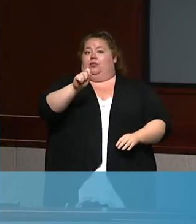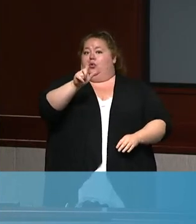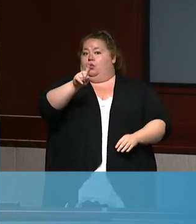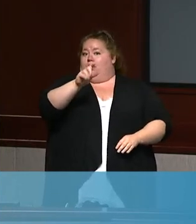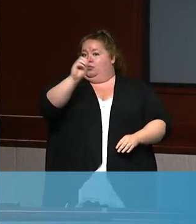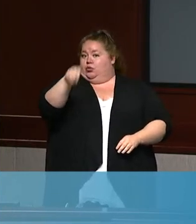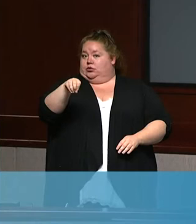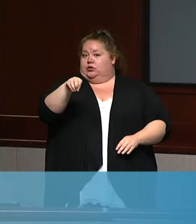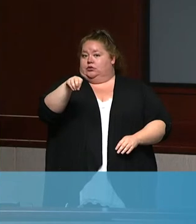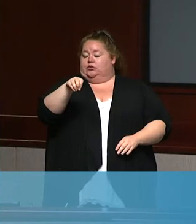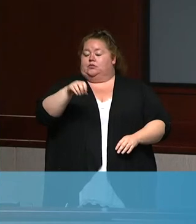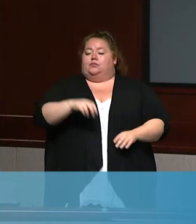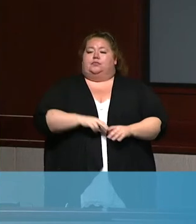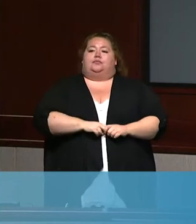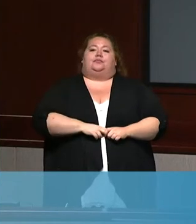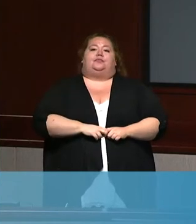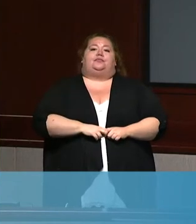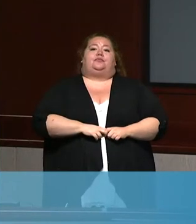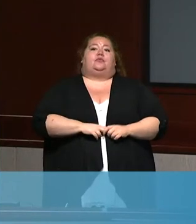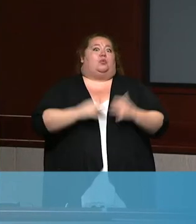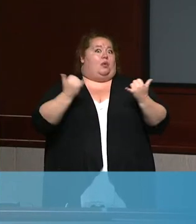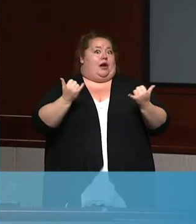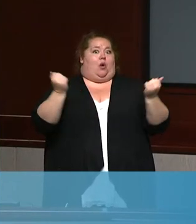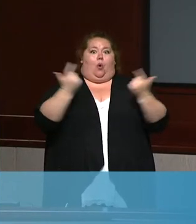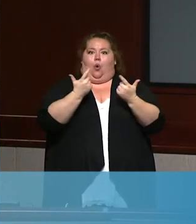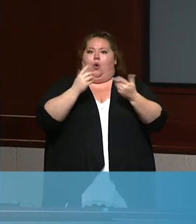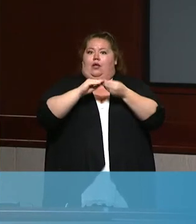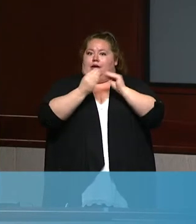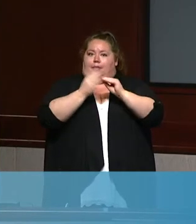all of these numbers have improved.